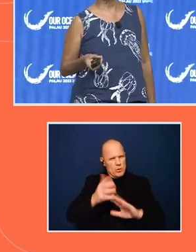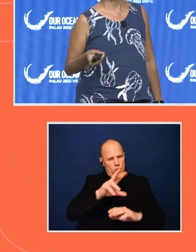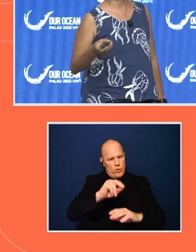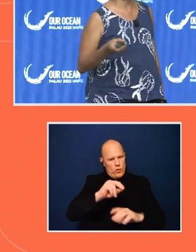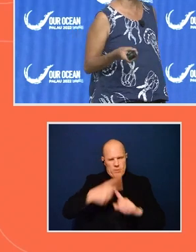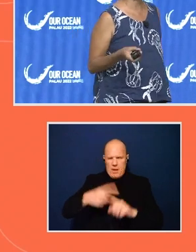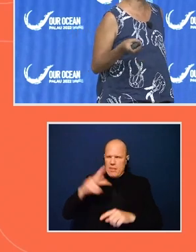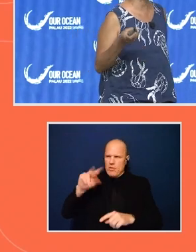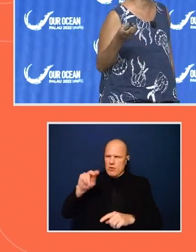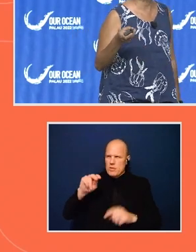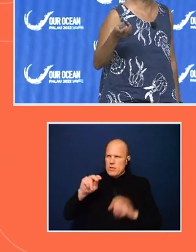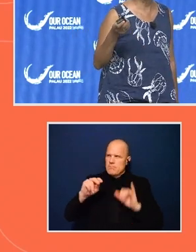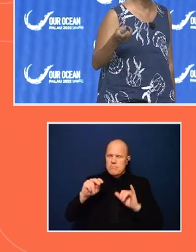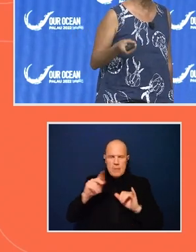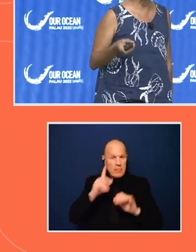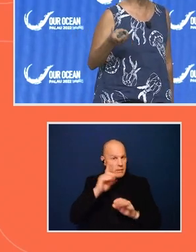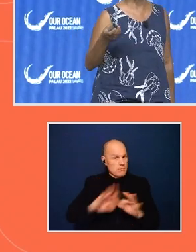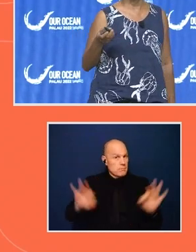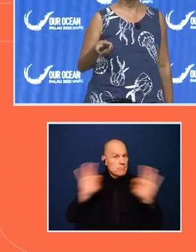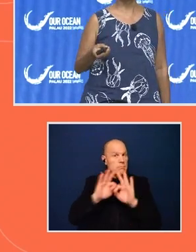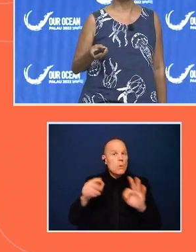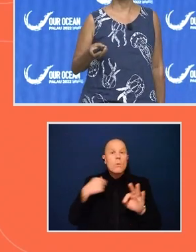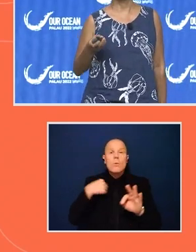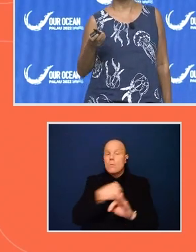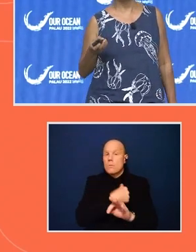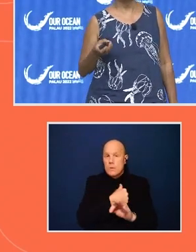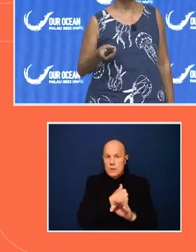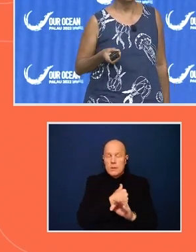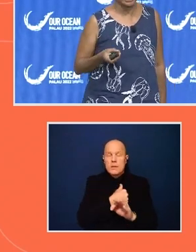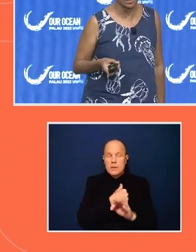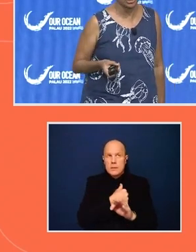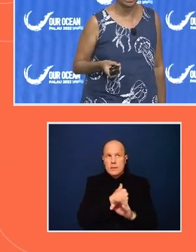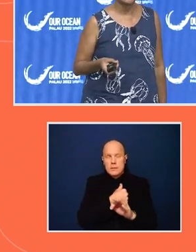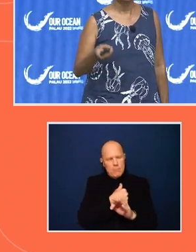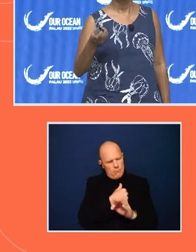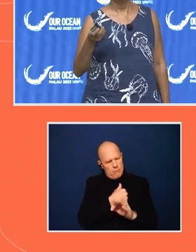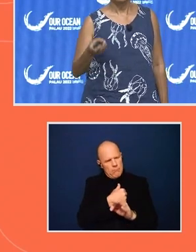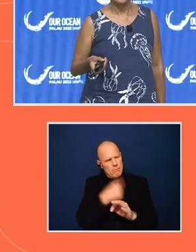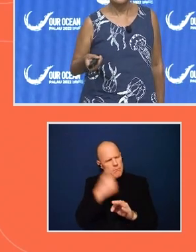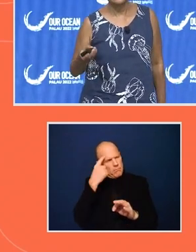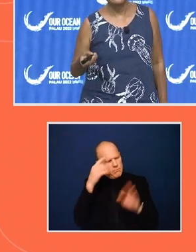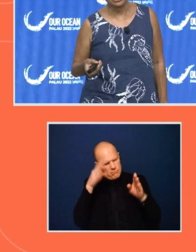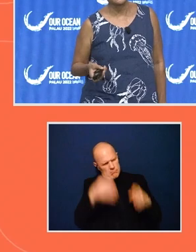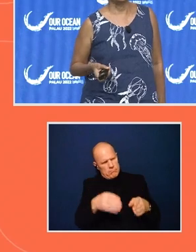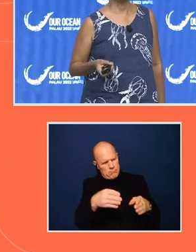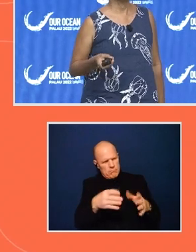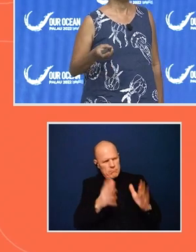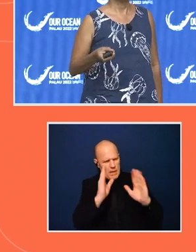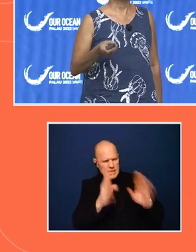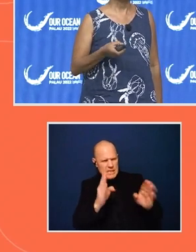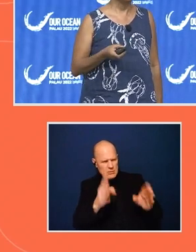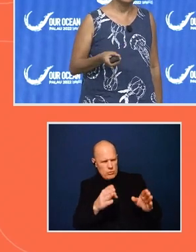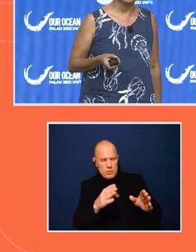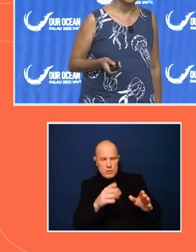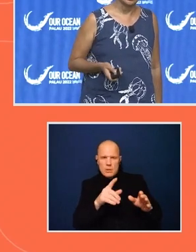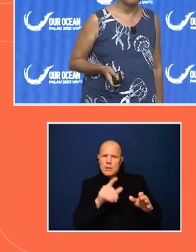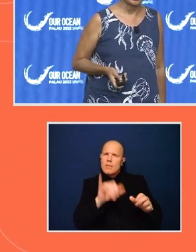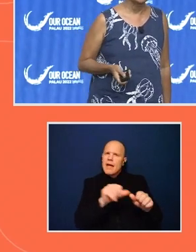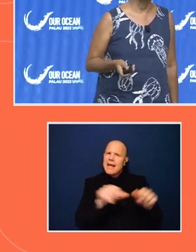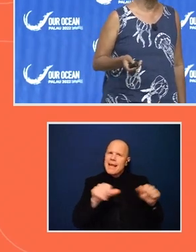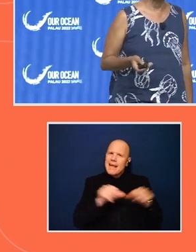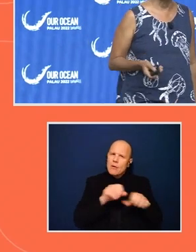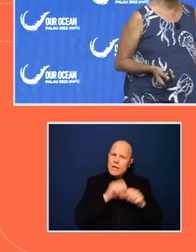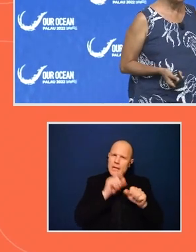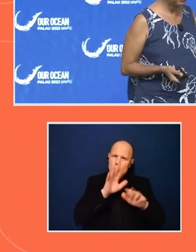think it's very important for us to make sure that we're also focusing our attention on the area of the ocean that has the greatest